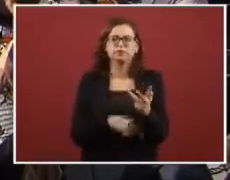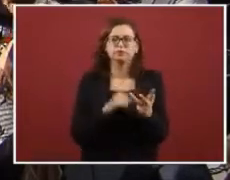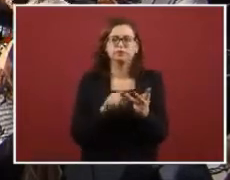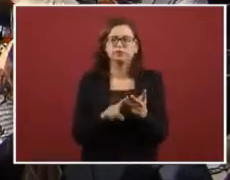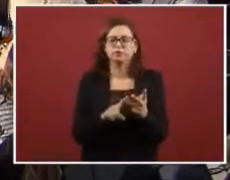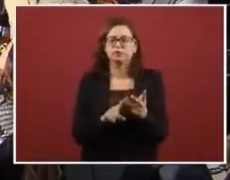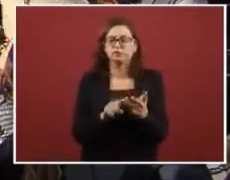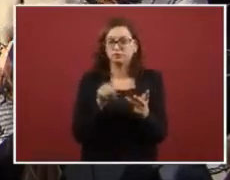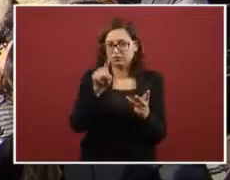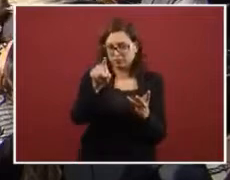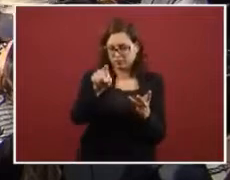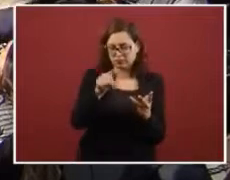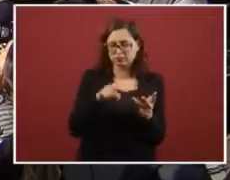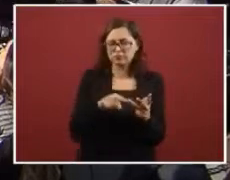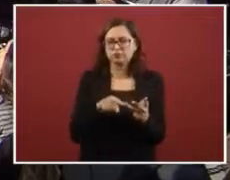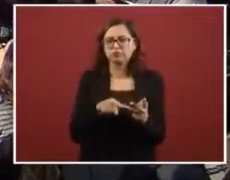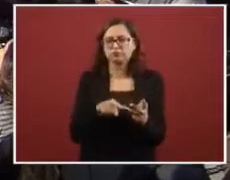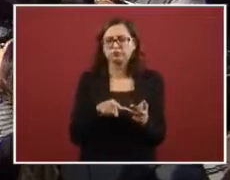There is one here.